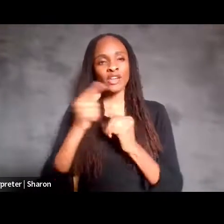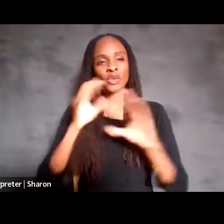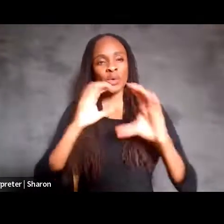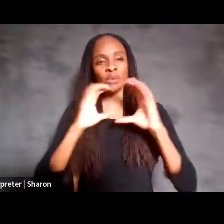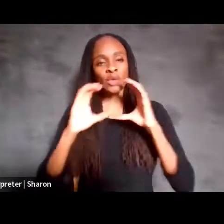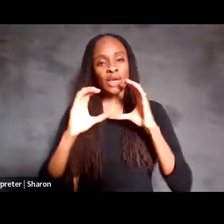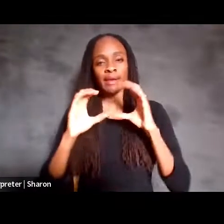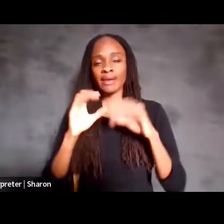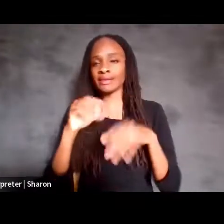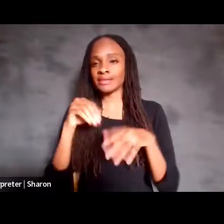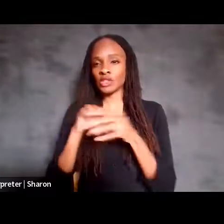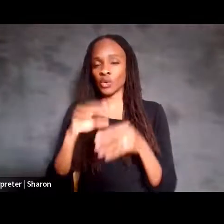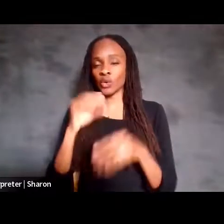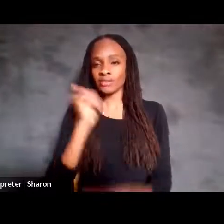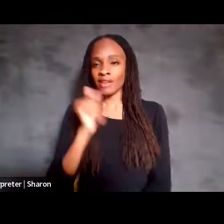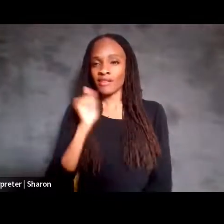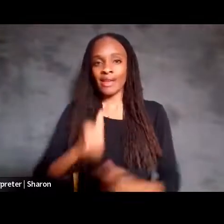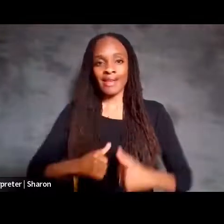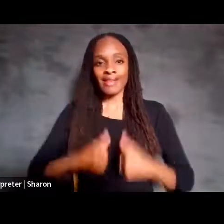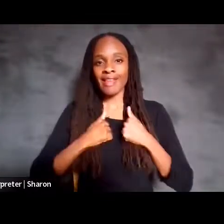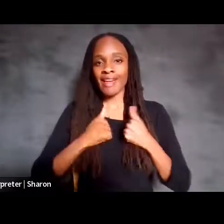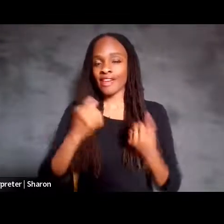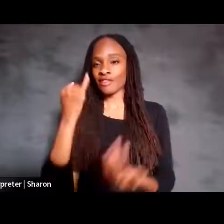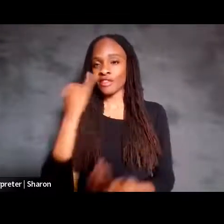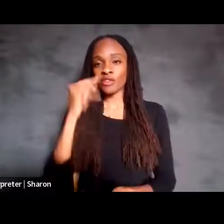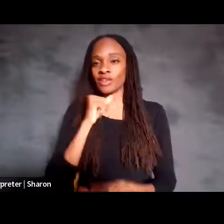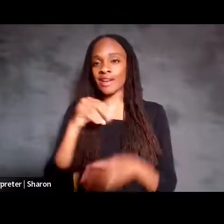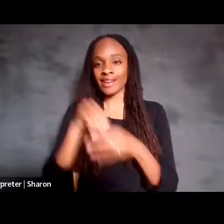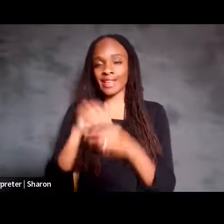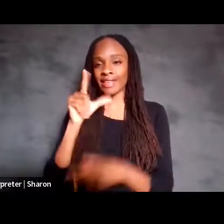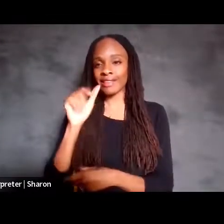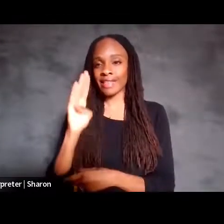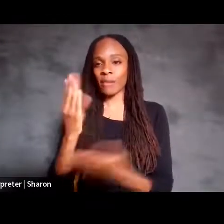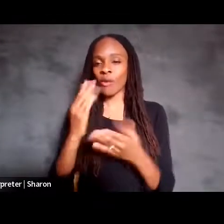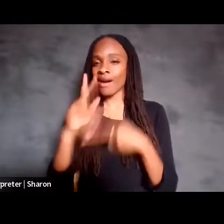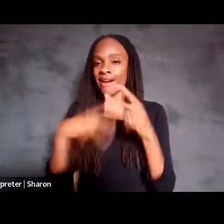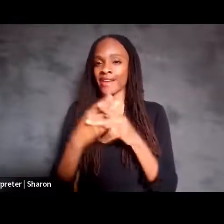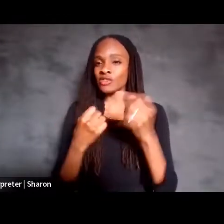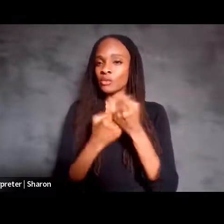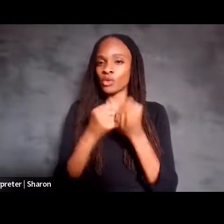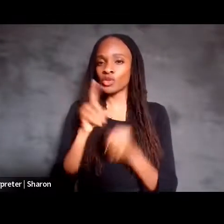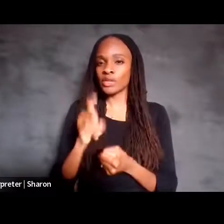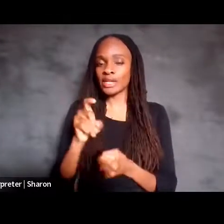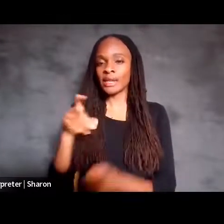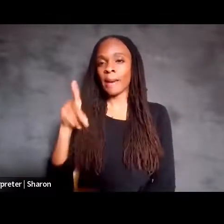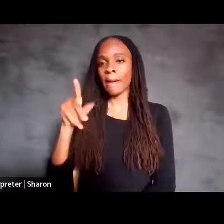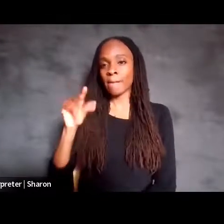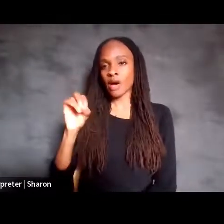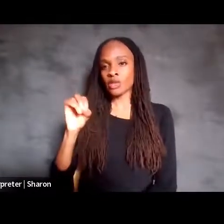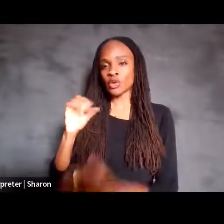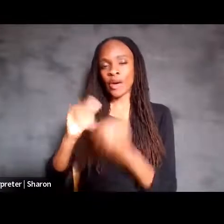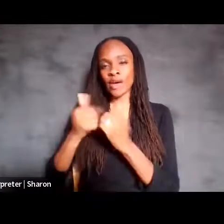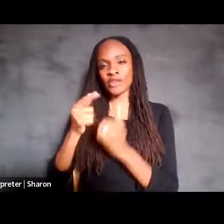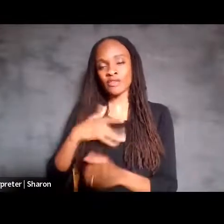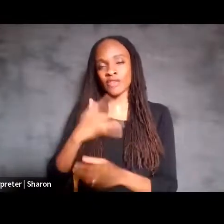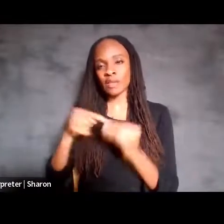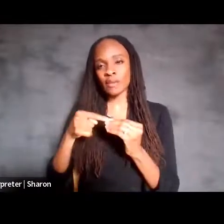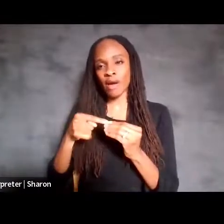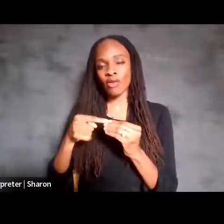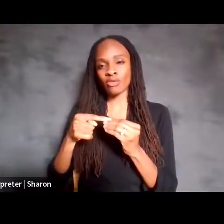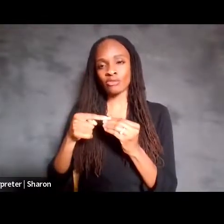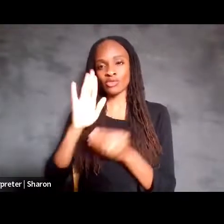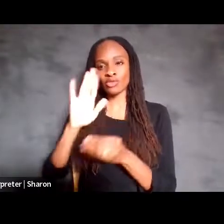in your daily life when you're not in the lab? What kind of supports do you need? And Pancho, how do you feel about participating in this research?